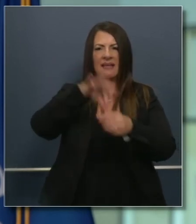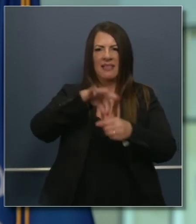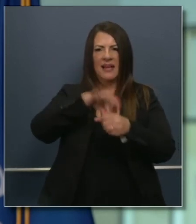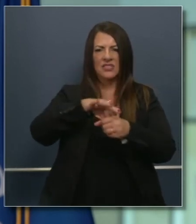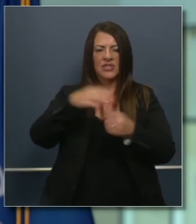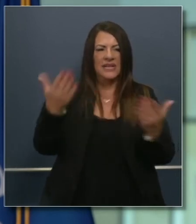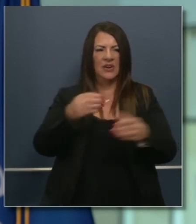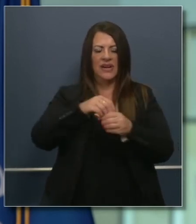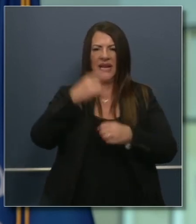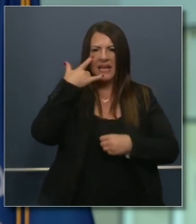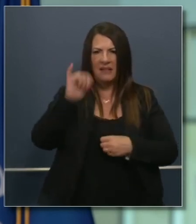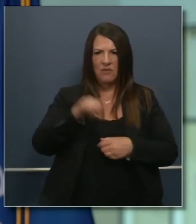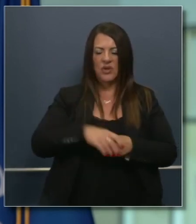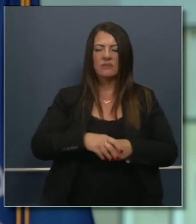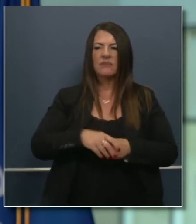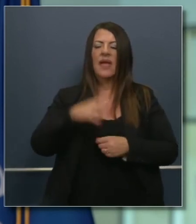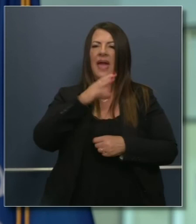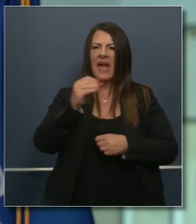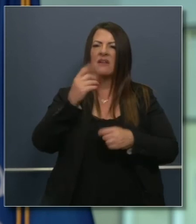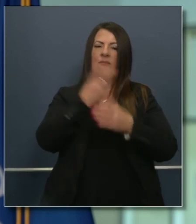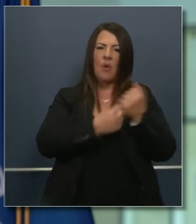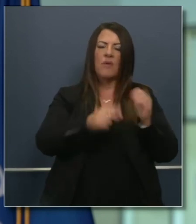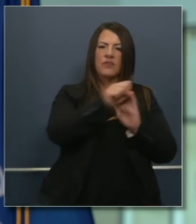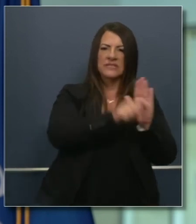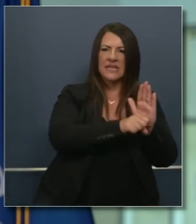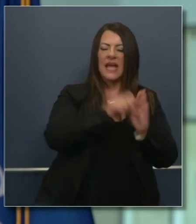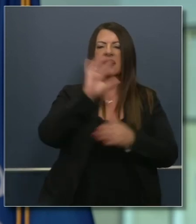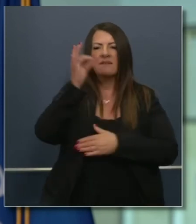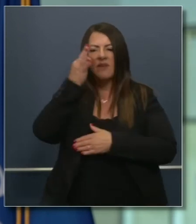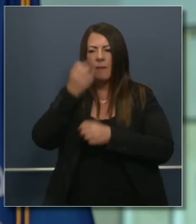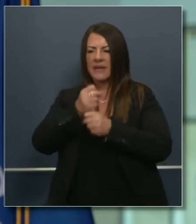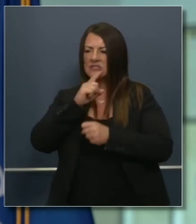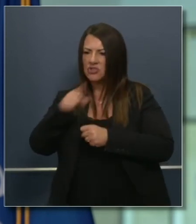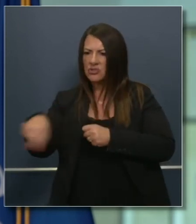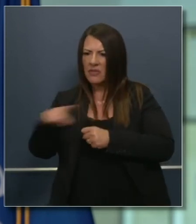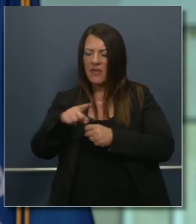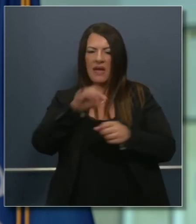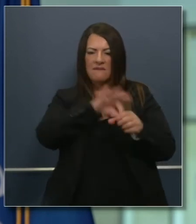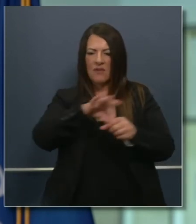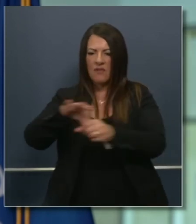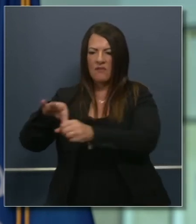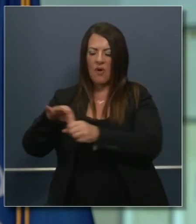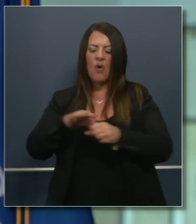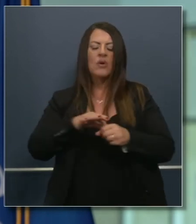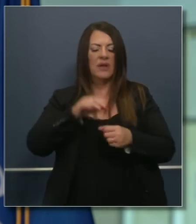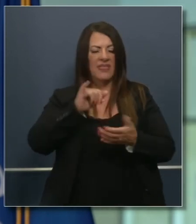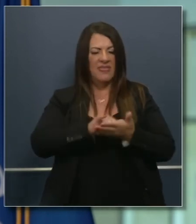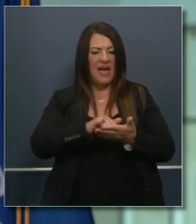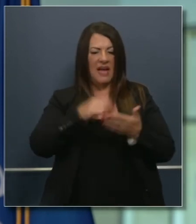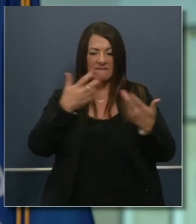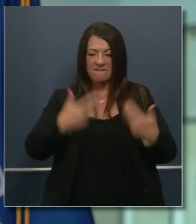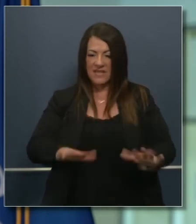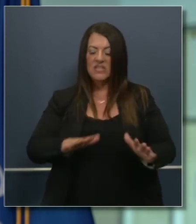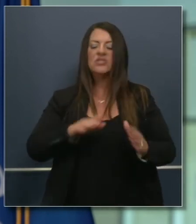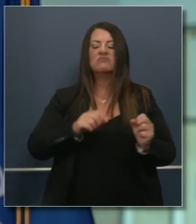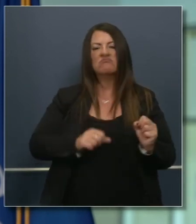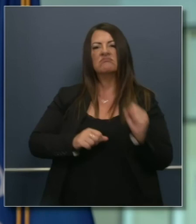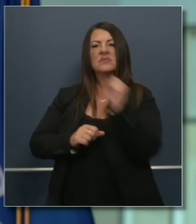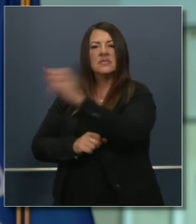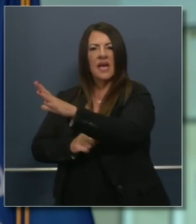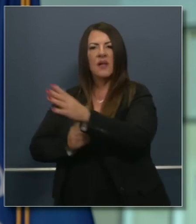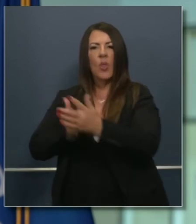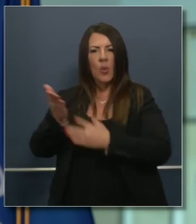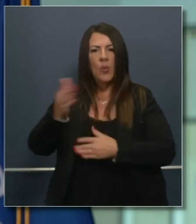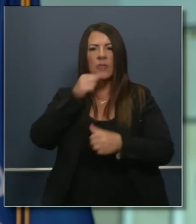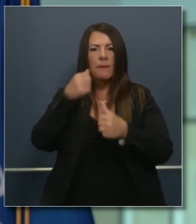people using absentee ballots, which are mail-in ballots very effectively and very safely. The numbers increase every single year, but